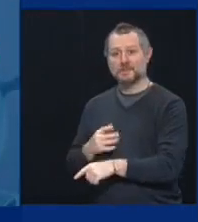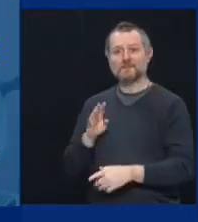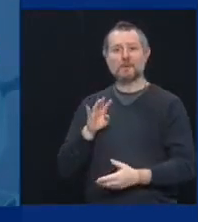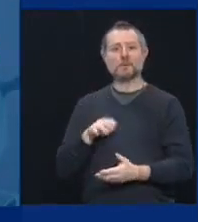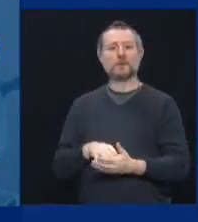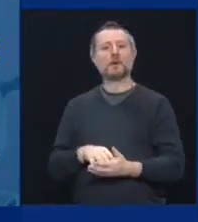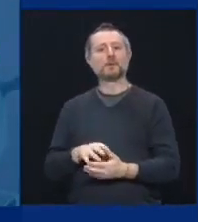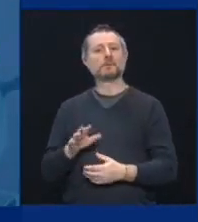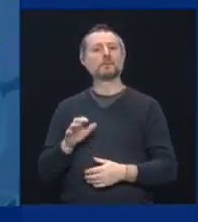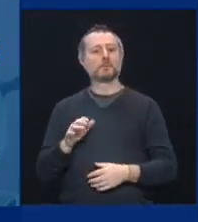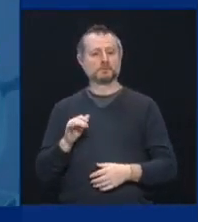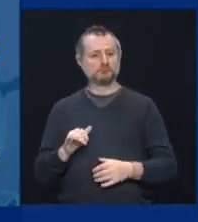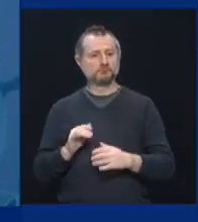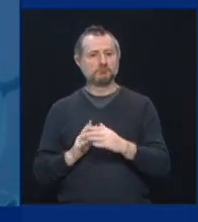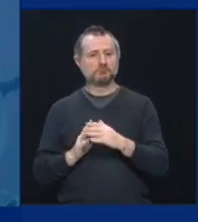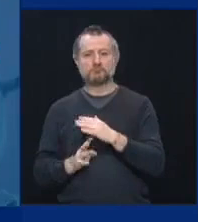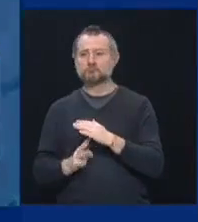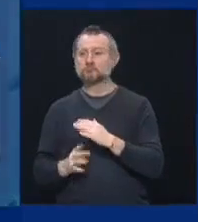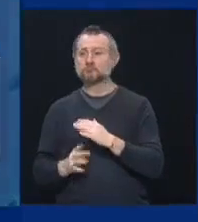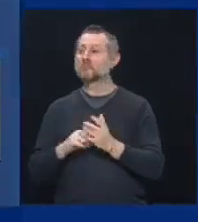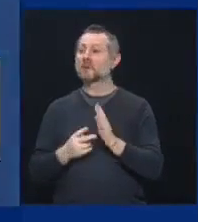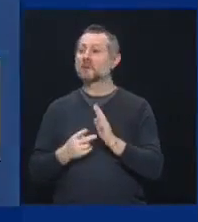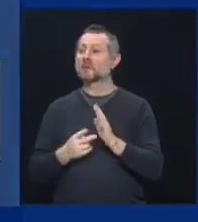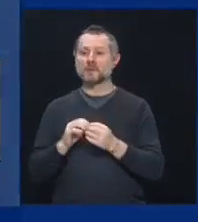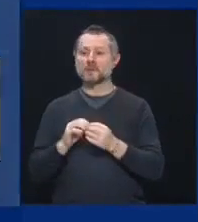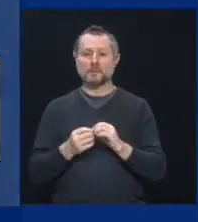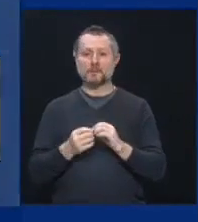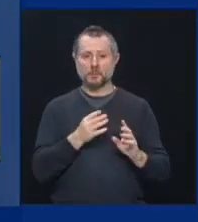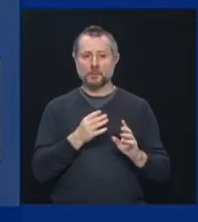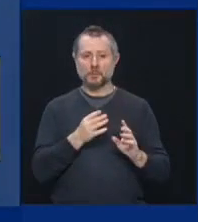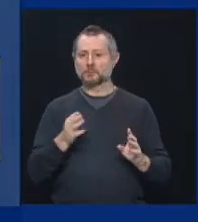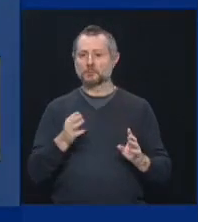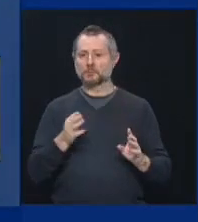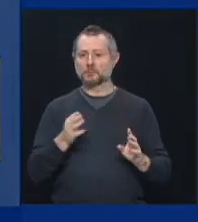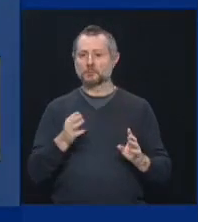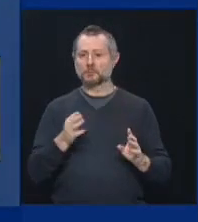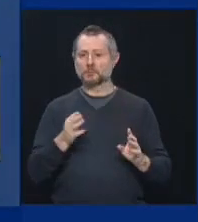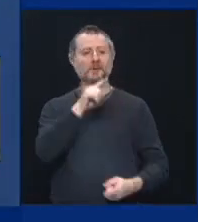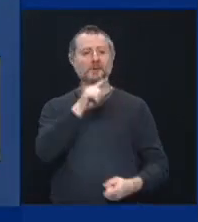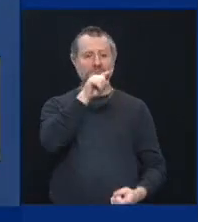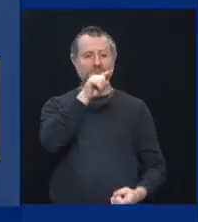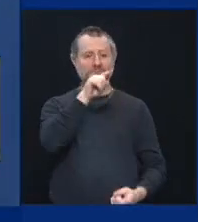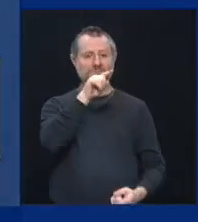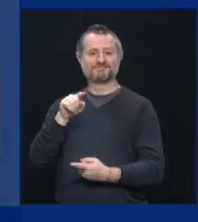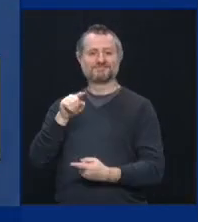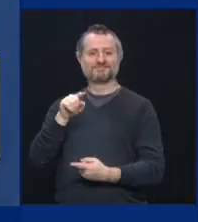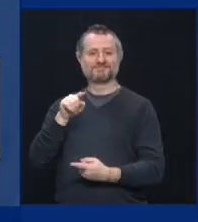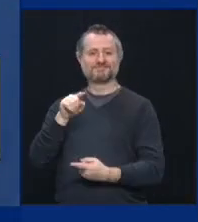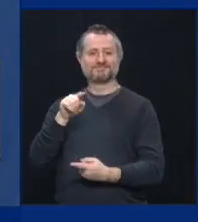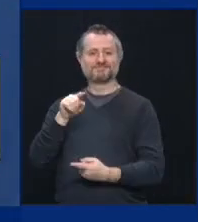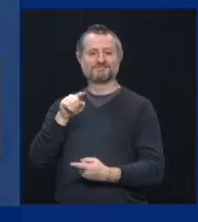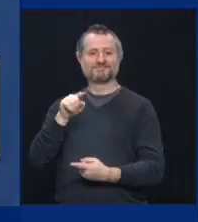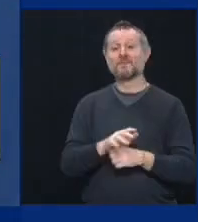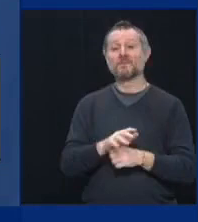So all the numbers are headed in the right directions. While COVID is coming down,